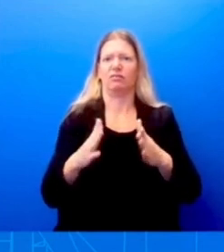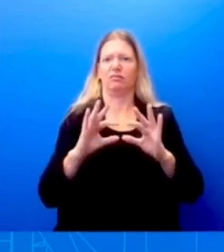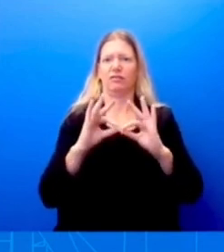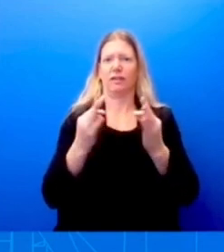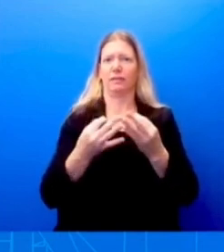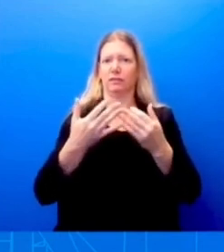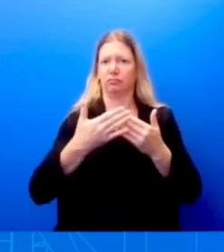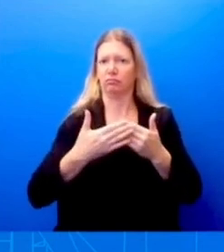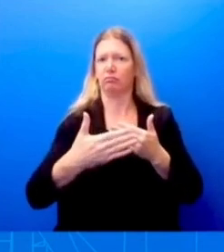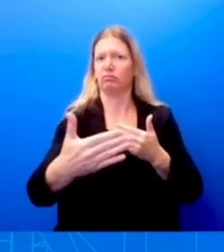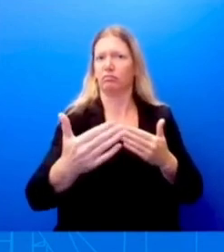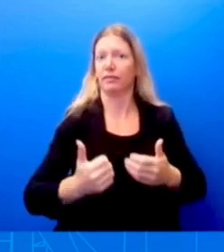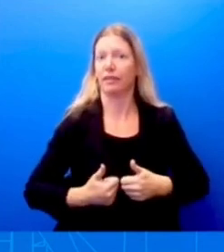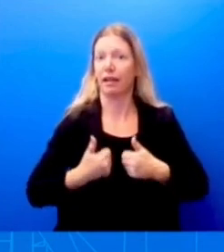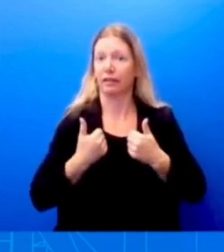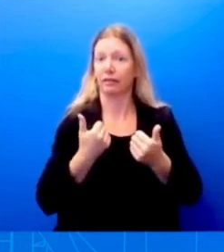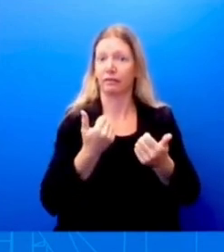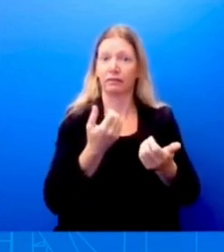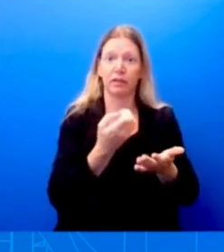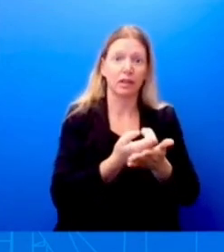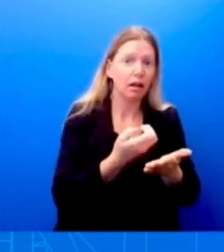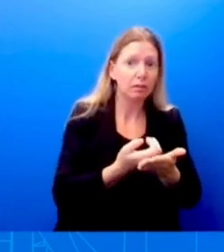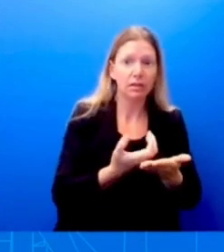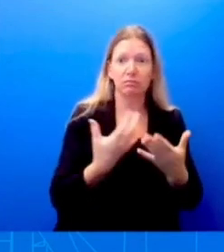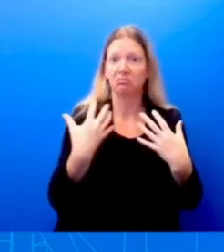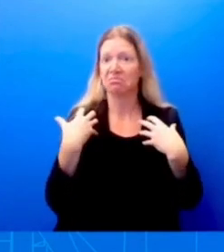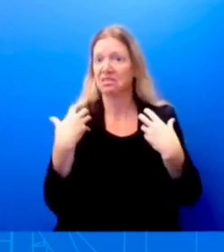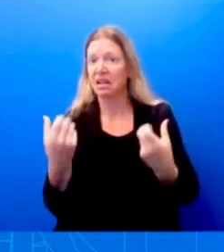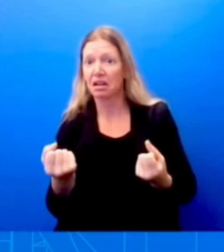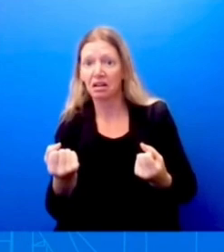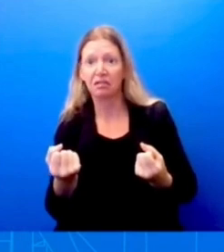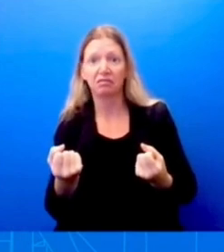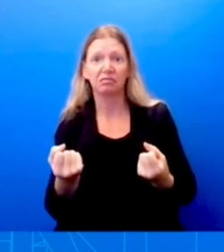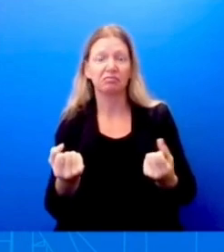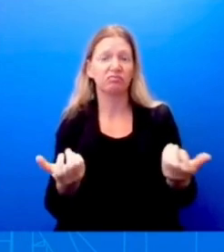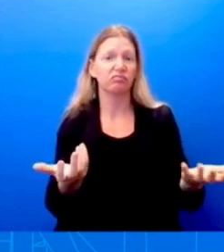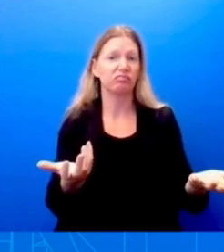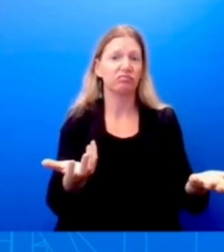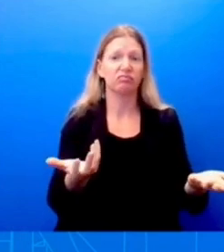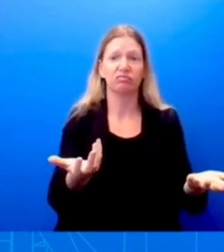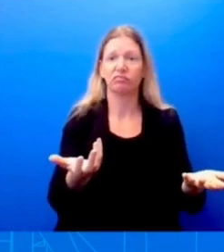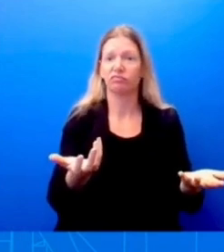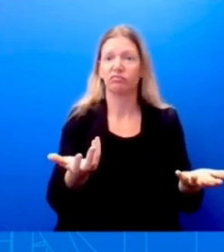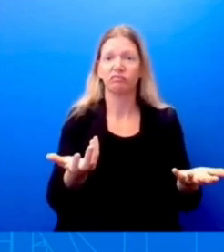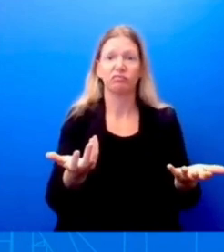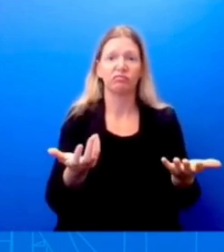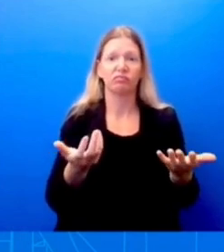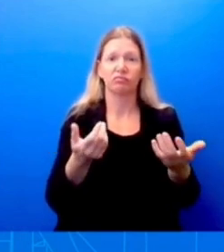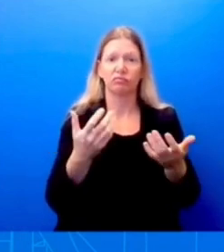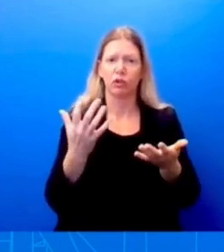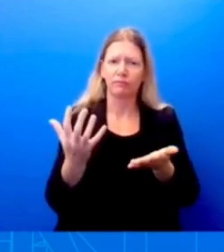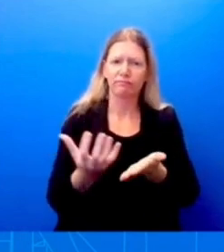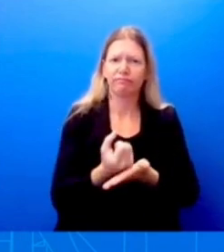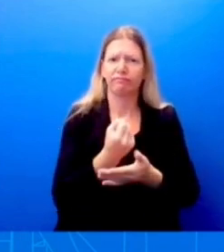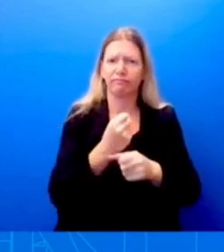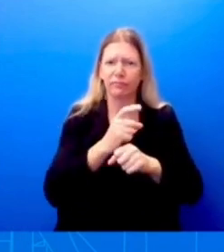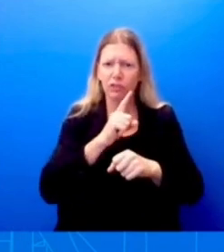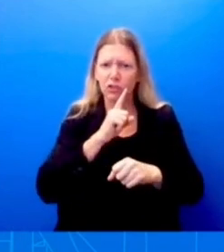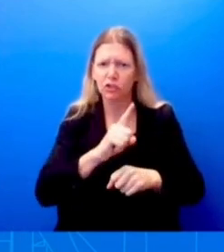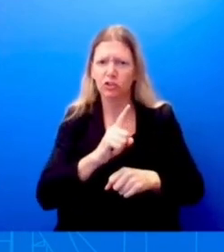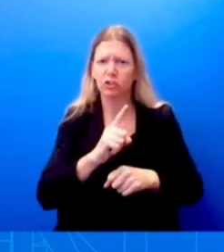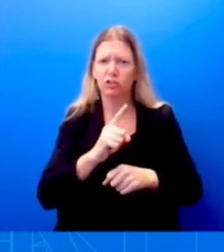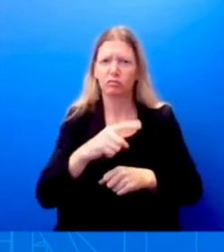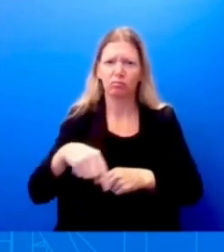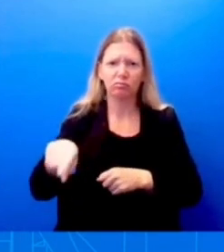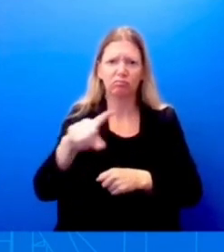the economy, whether it's health care, whether, you know, it is trying to make sure that they are able to to give